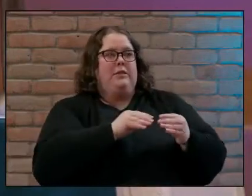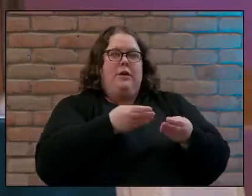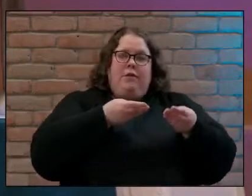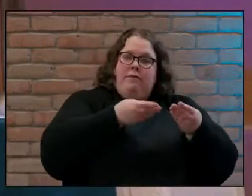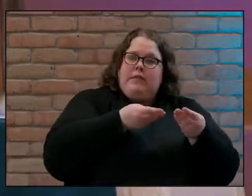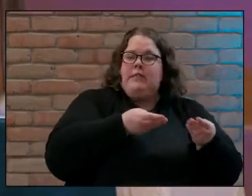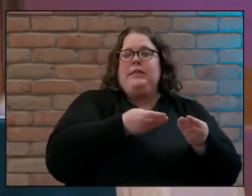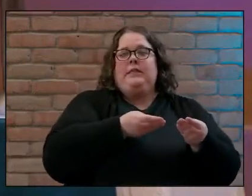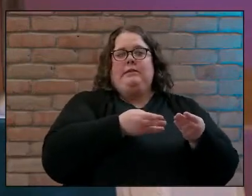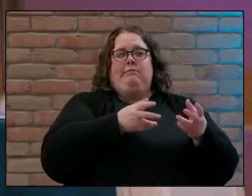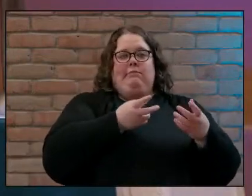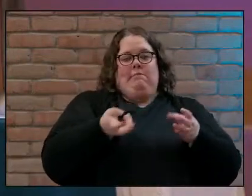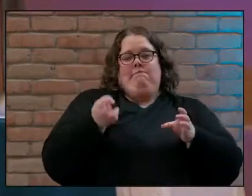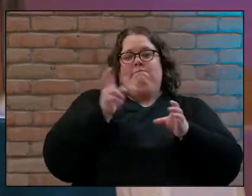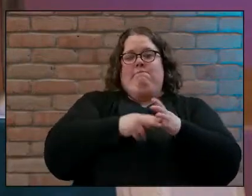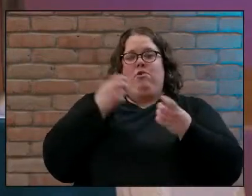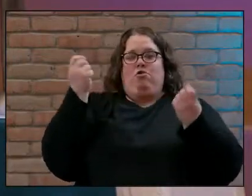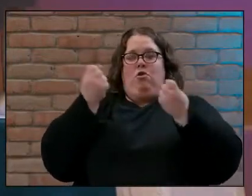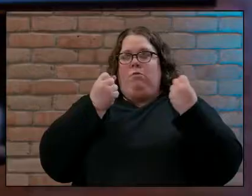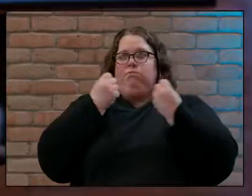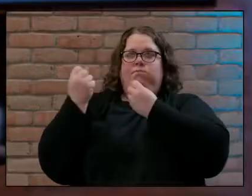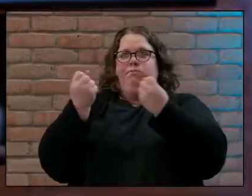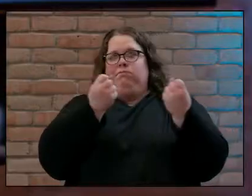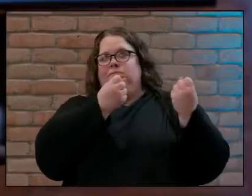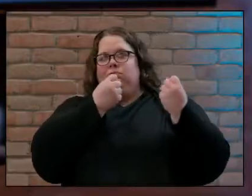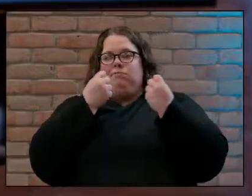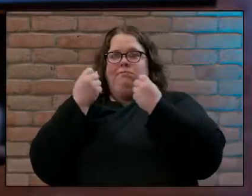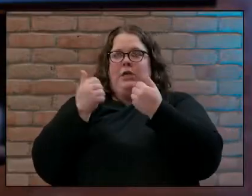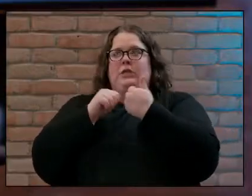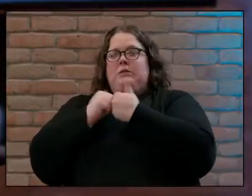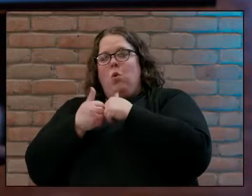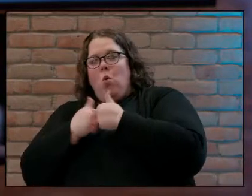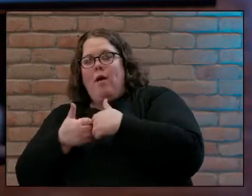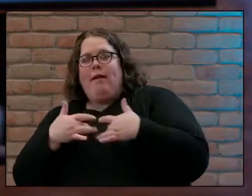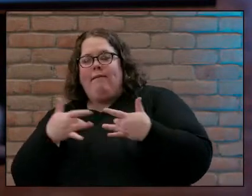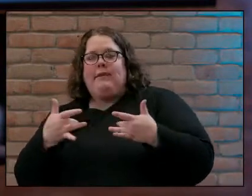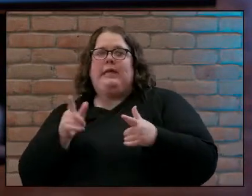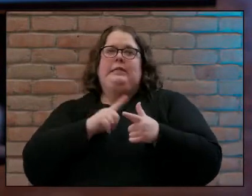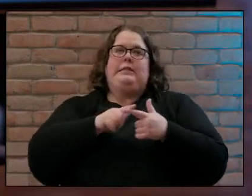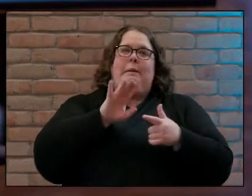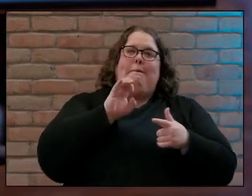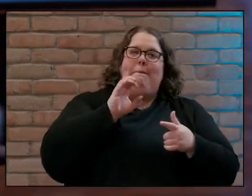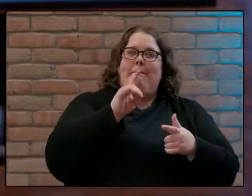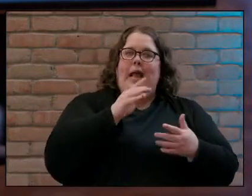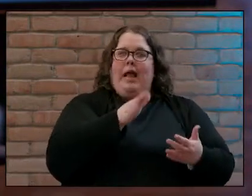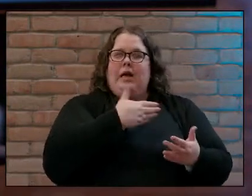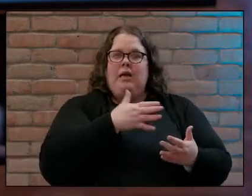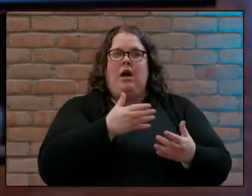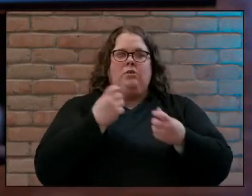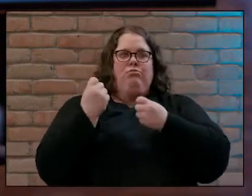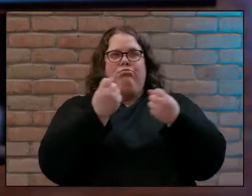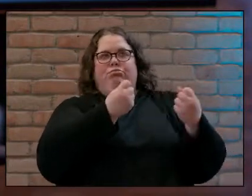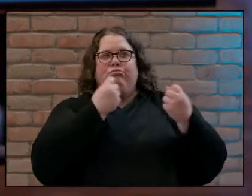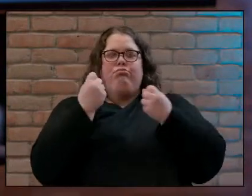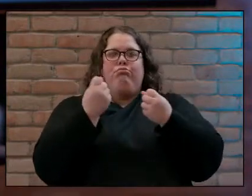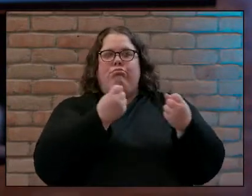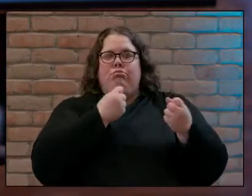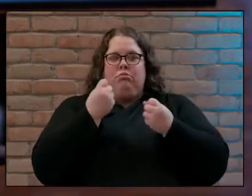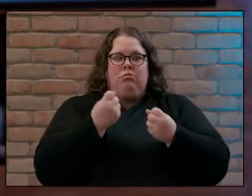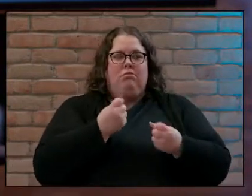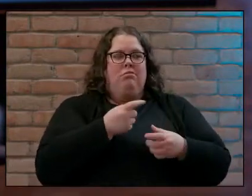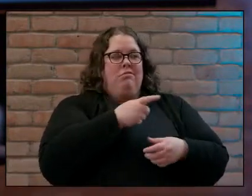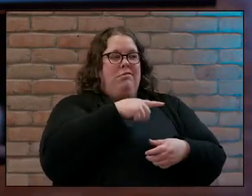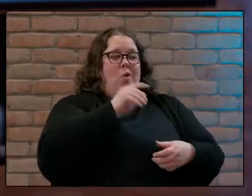and lots of miles of carpool driving running to sporting events and band concerts and all of the things helping with